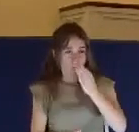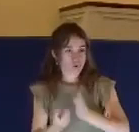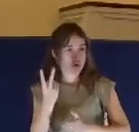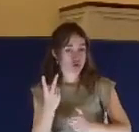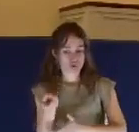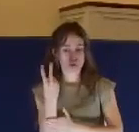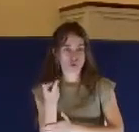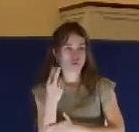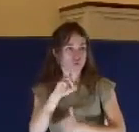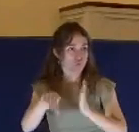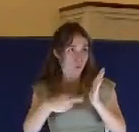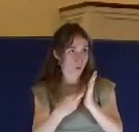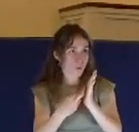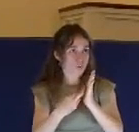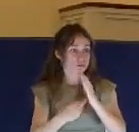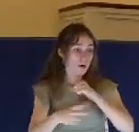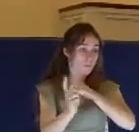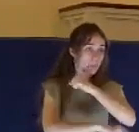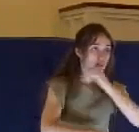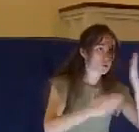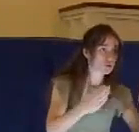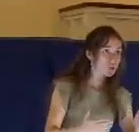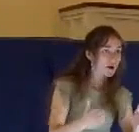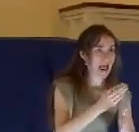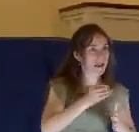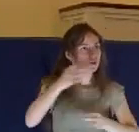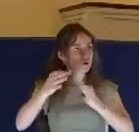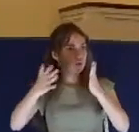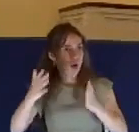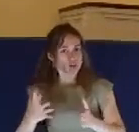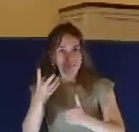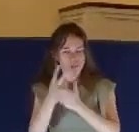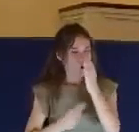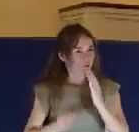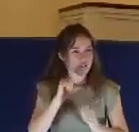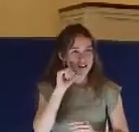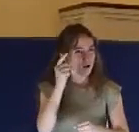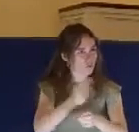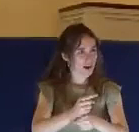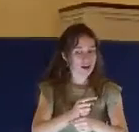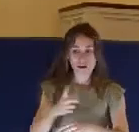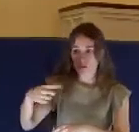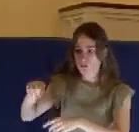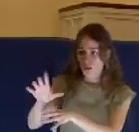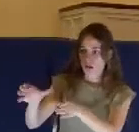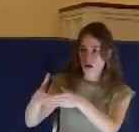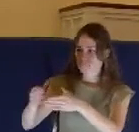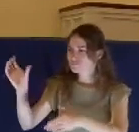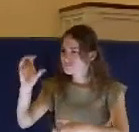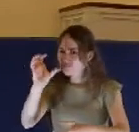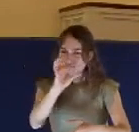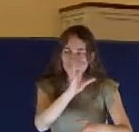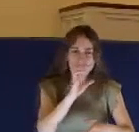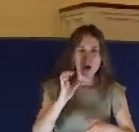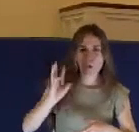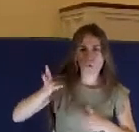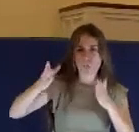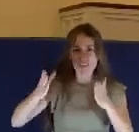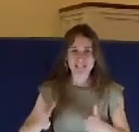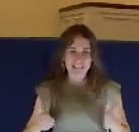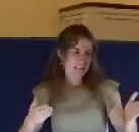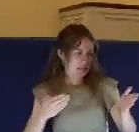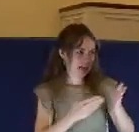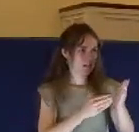verse 55, what it says. And the chief priests and all the council sought for witnesses against Jesus to put him